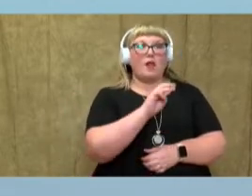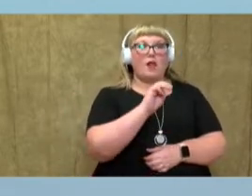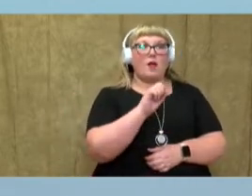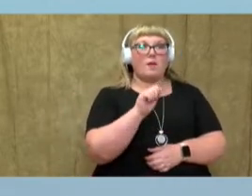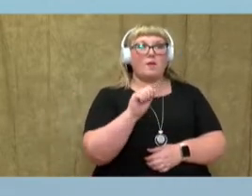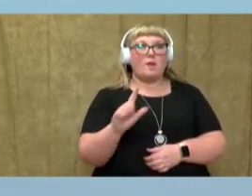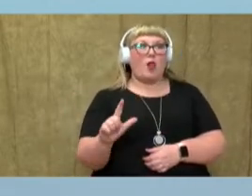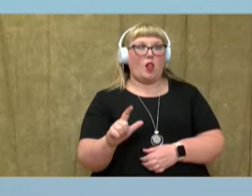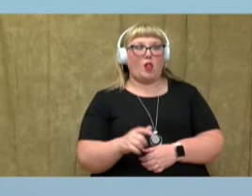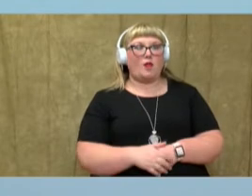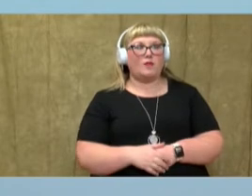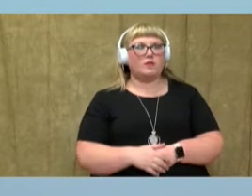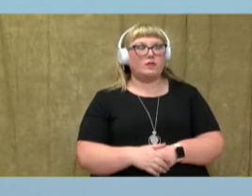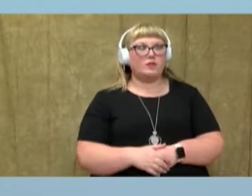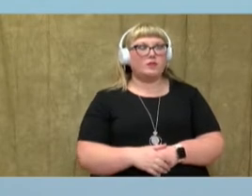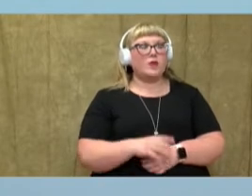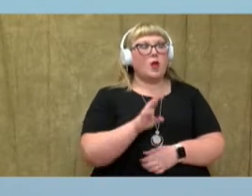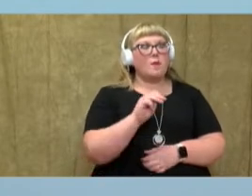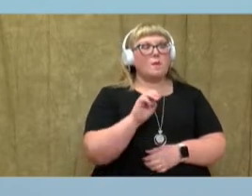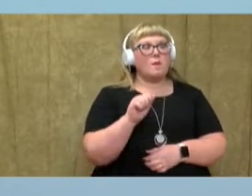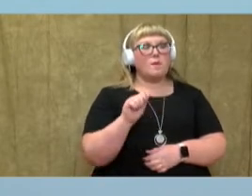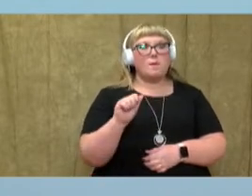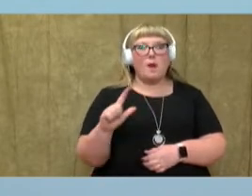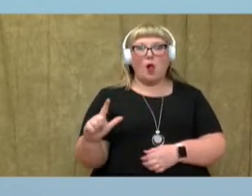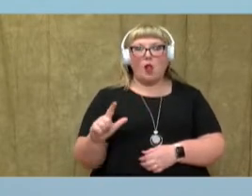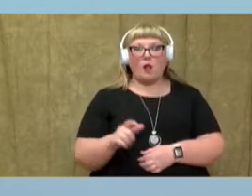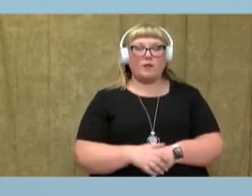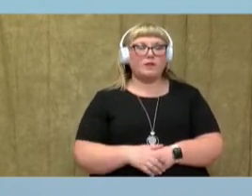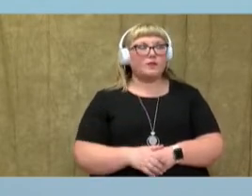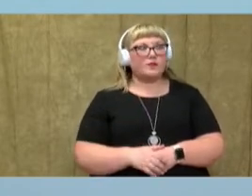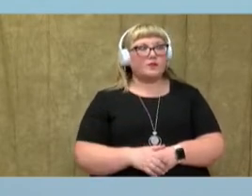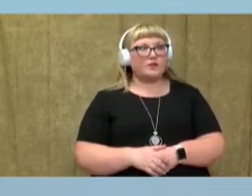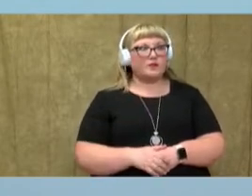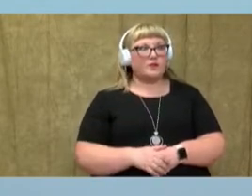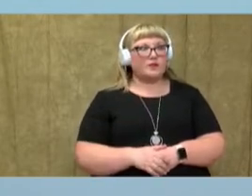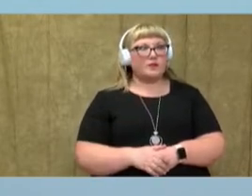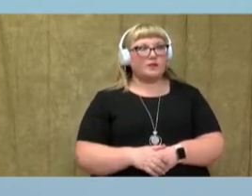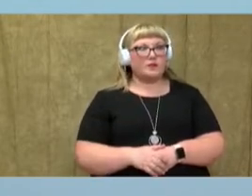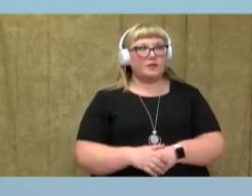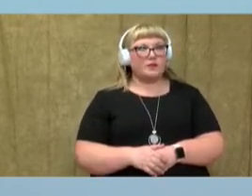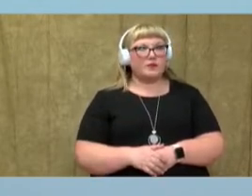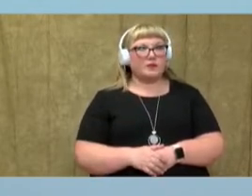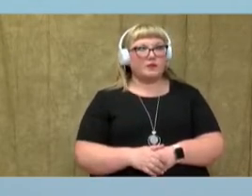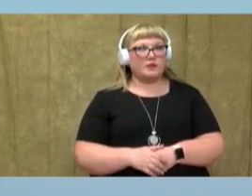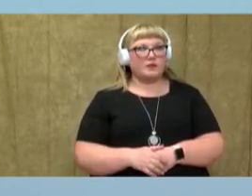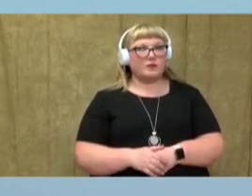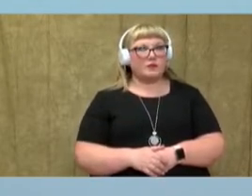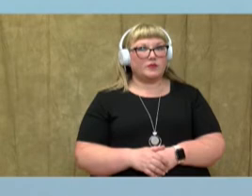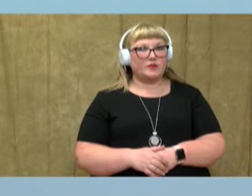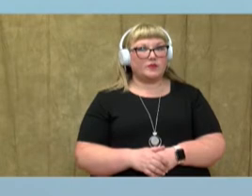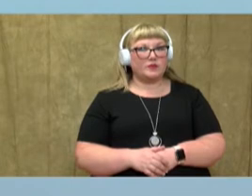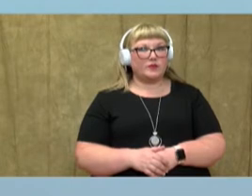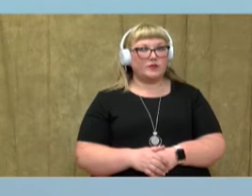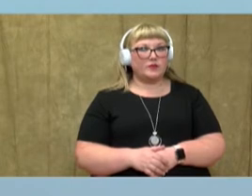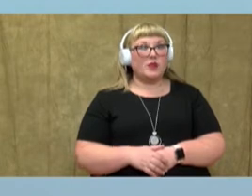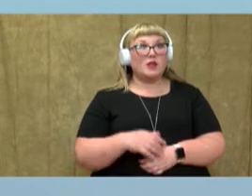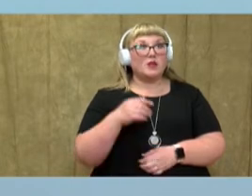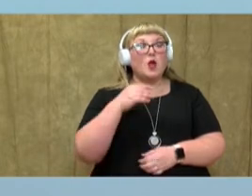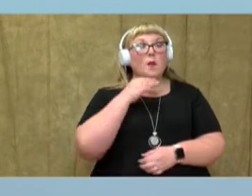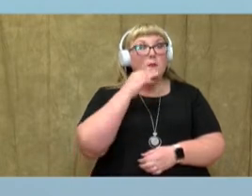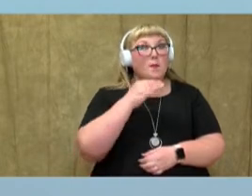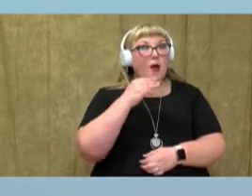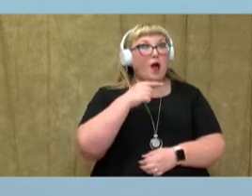Maul. Say the word maul. Let's say the sounds we hear in maul. M